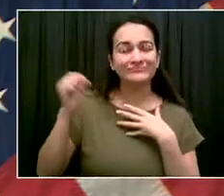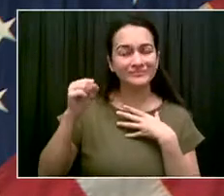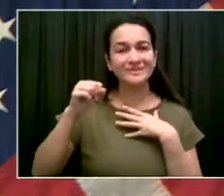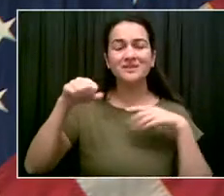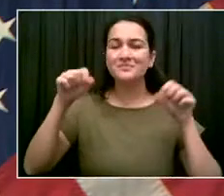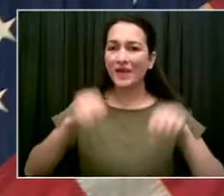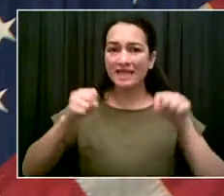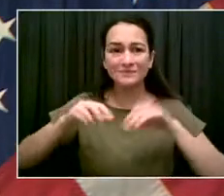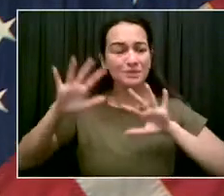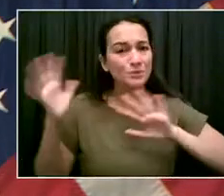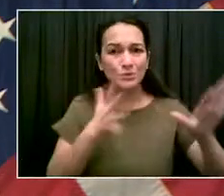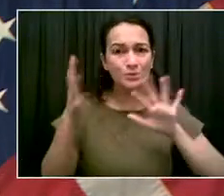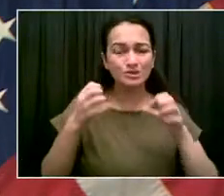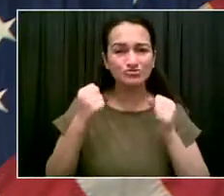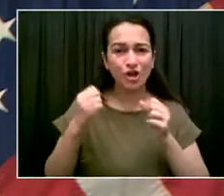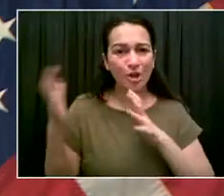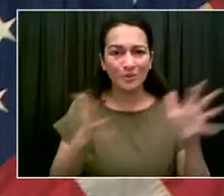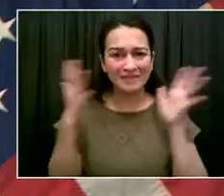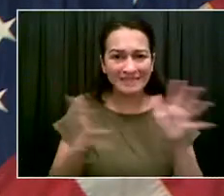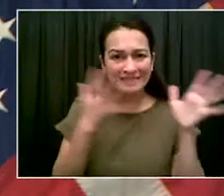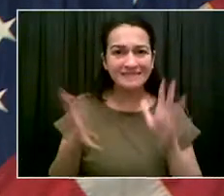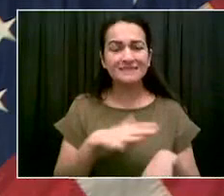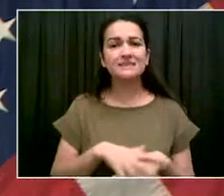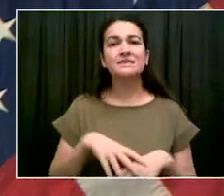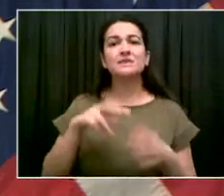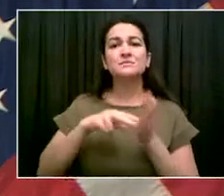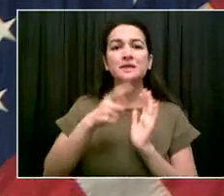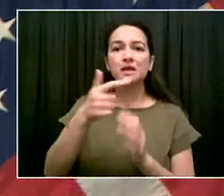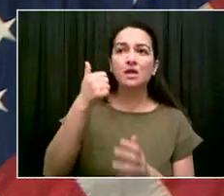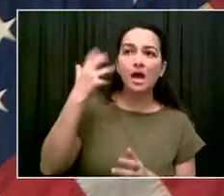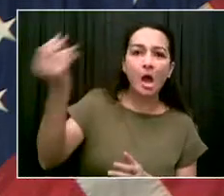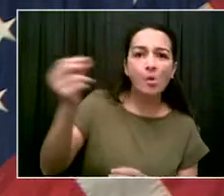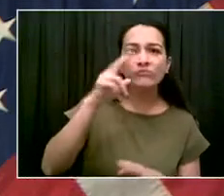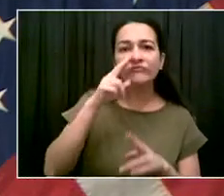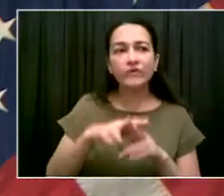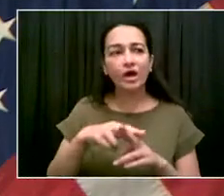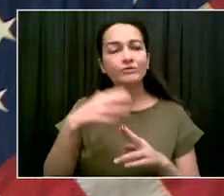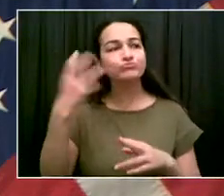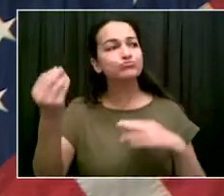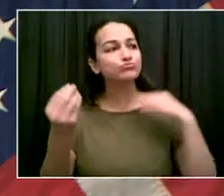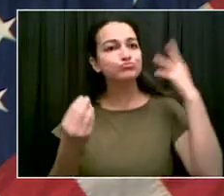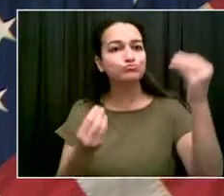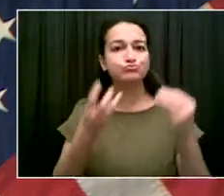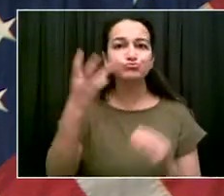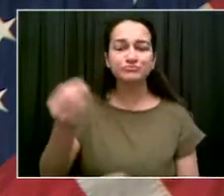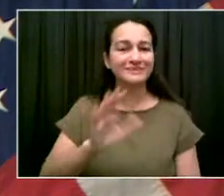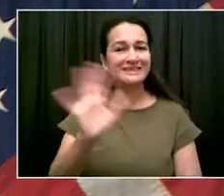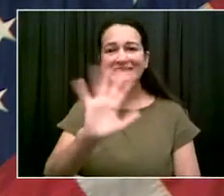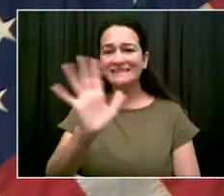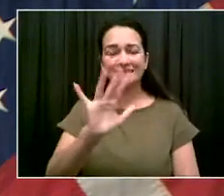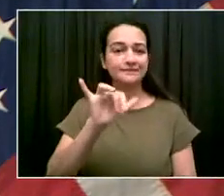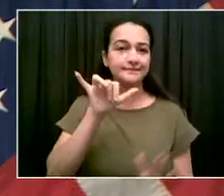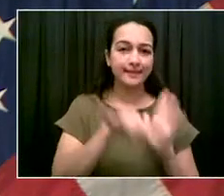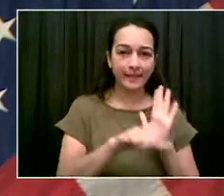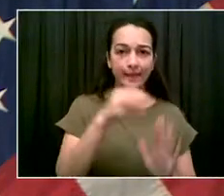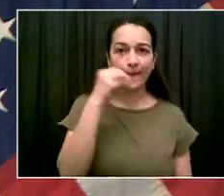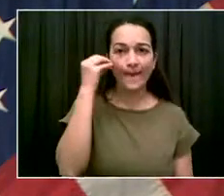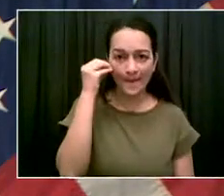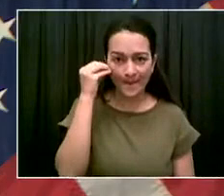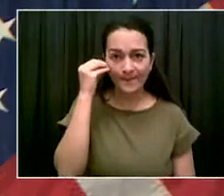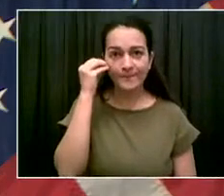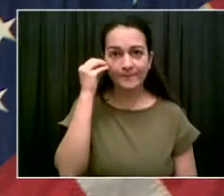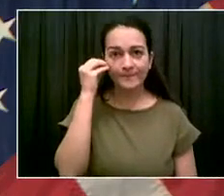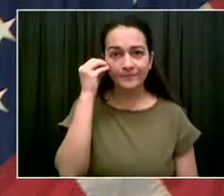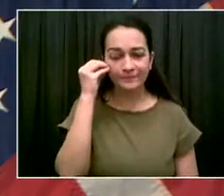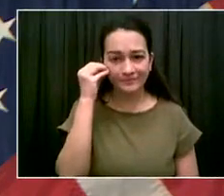create hazardous travel conditions throughout the weekend. Storm impacts are forecast to begin overnight Saturday into Sunday,